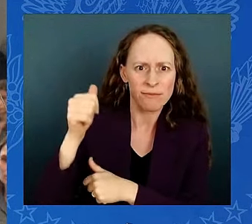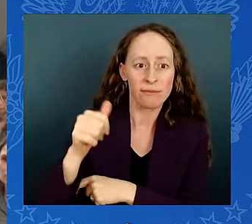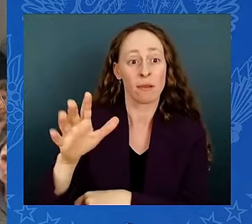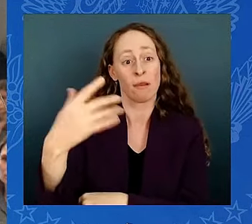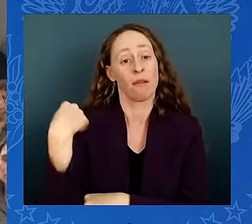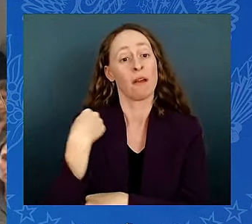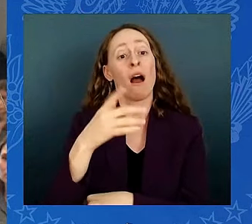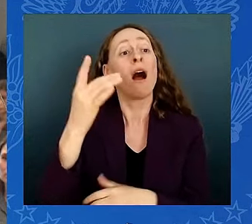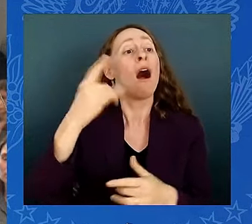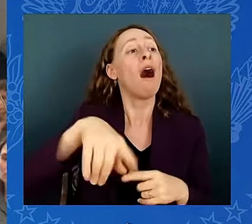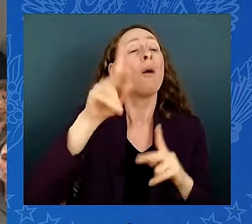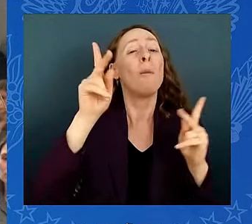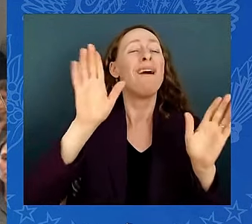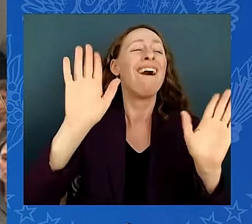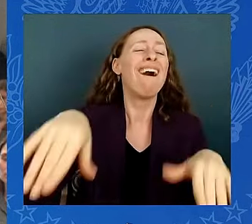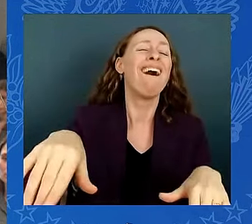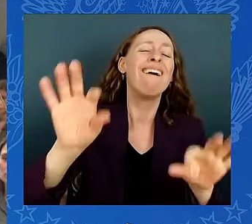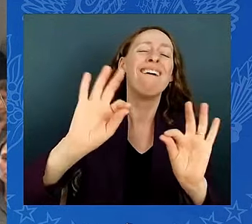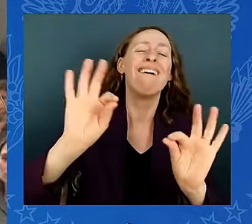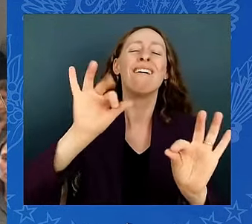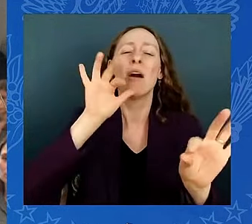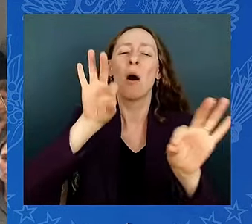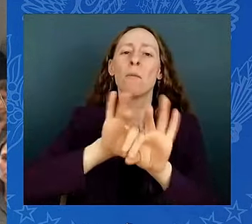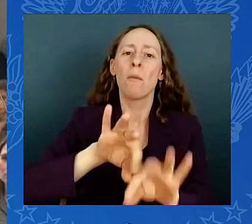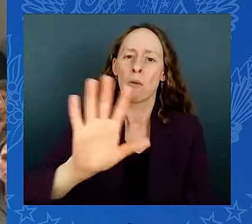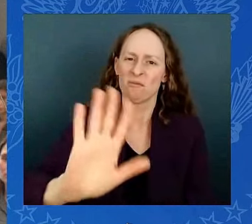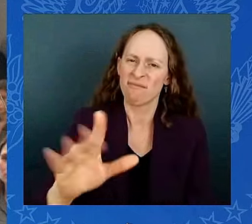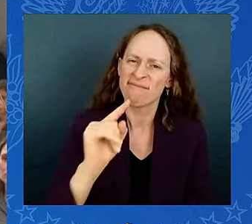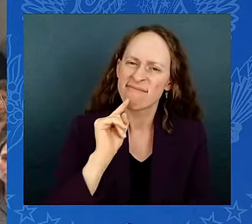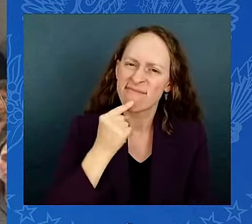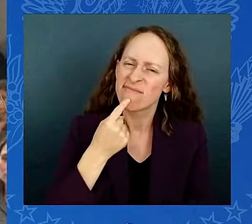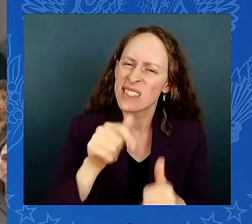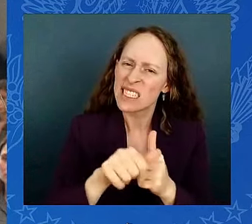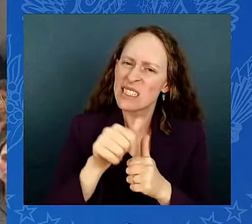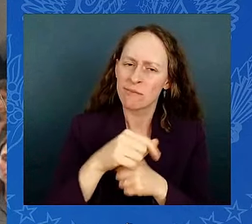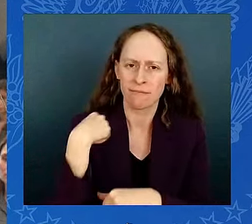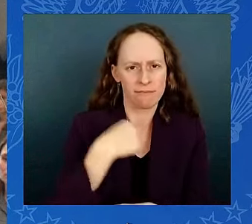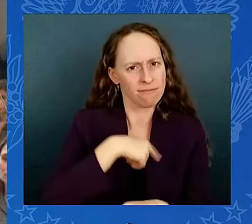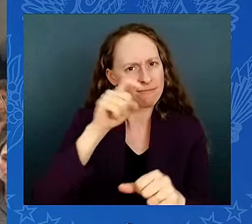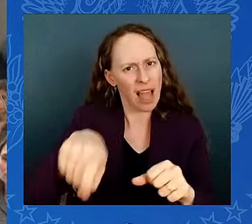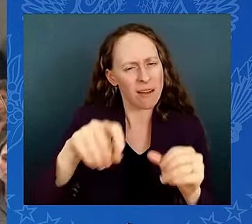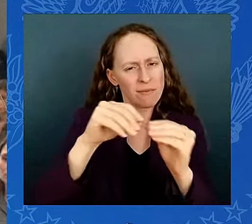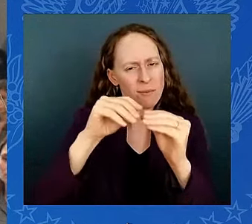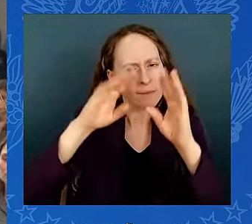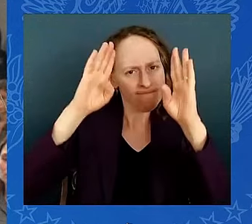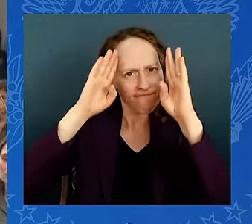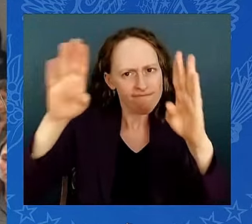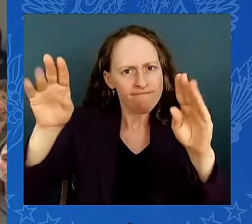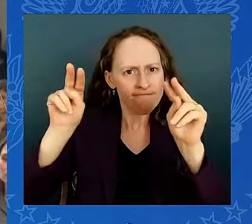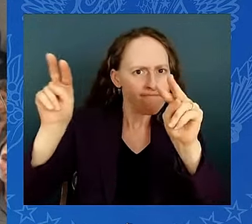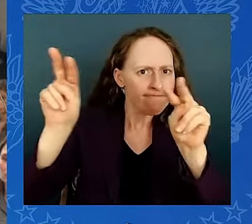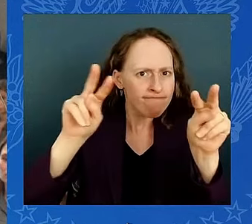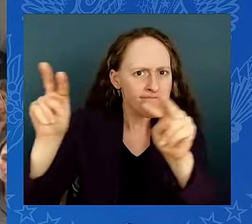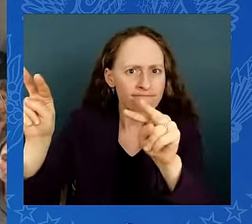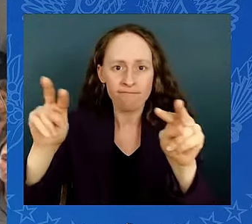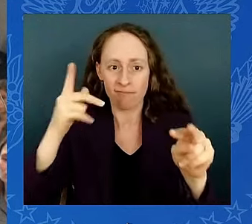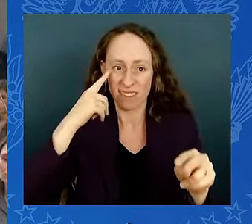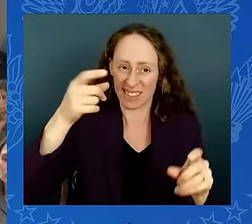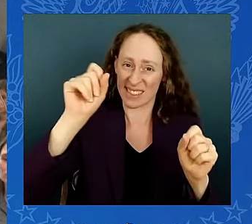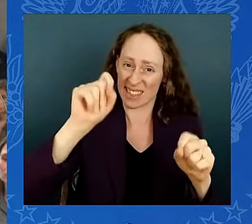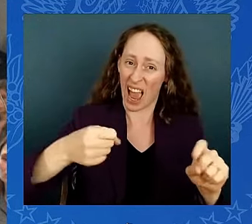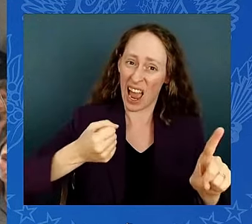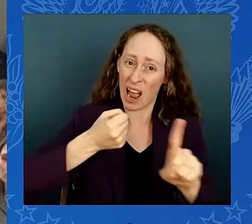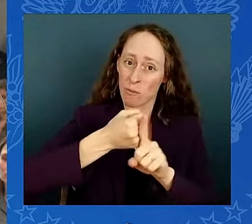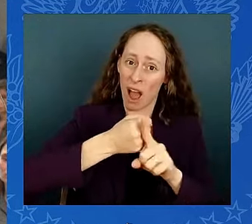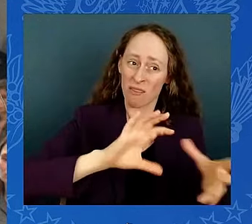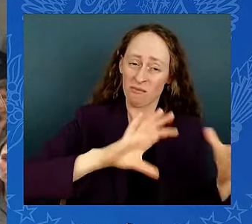irresponsible. These climate-fueled extreme weather events don't just affect people's lives. They also cost money. They hurt the economy.